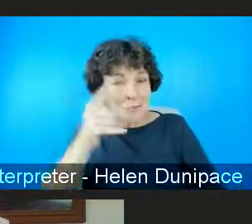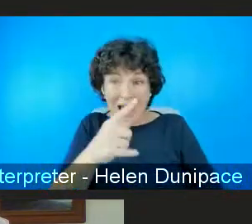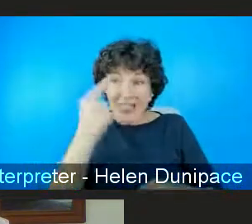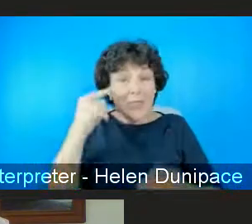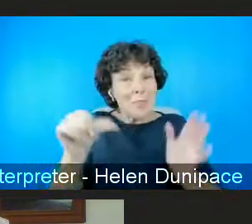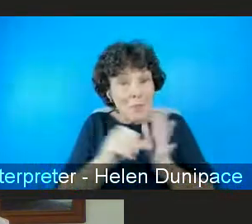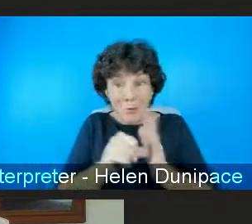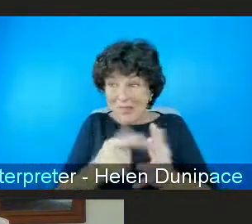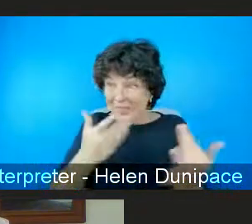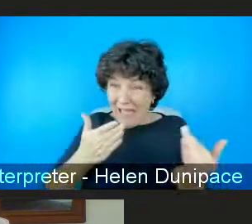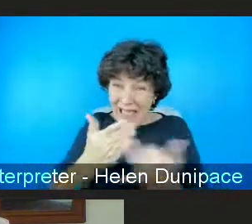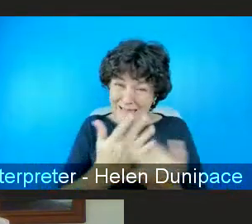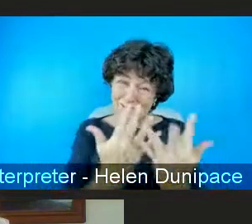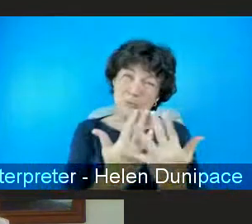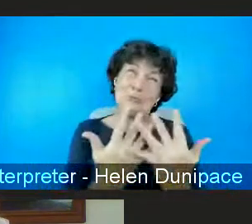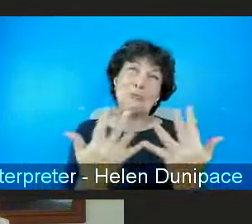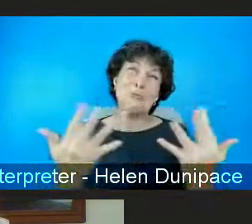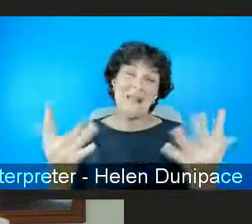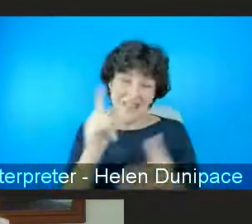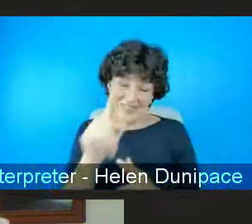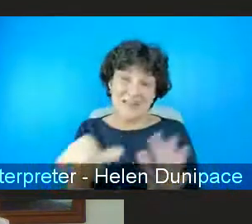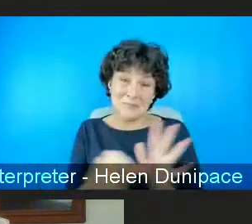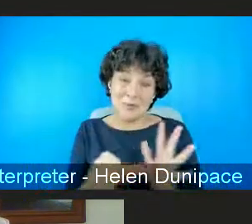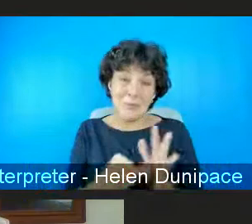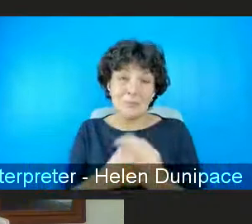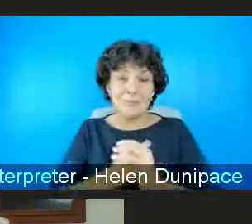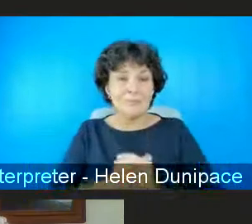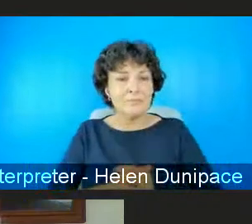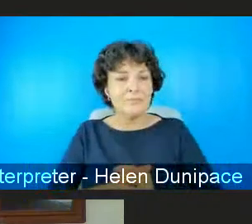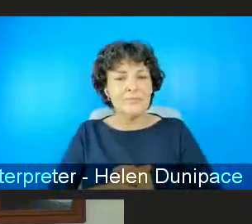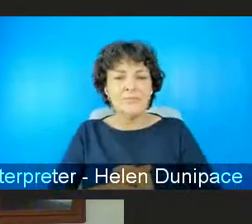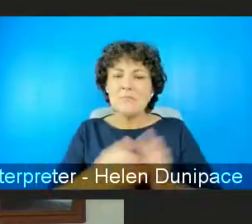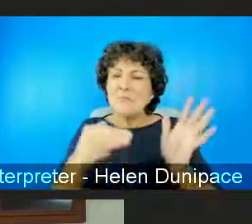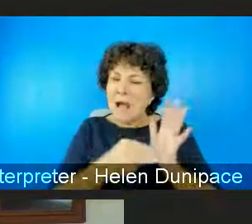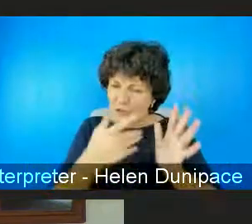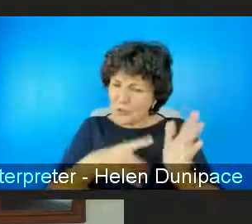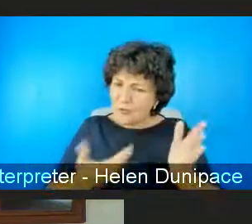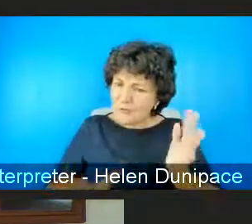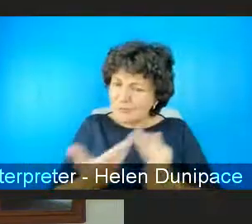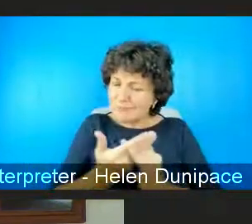yeah thanks very much davy marcia you want to come in on this